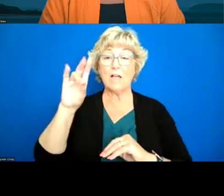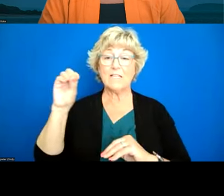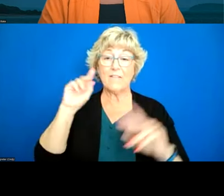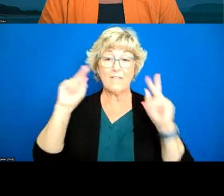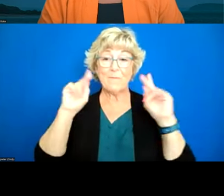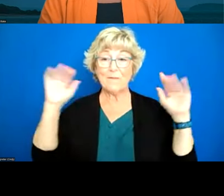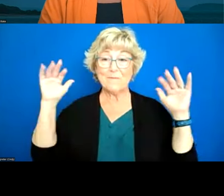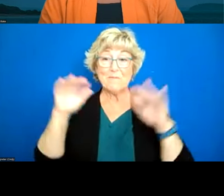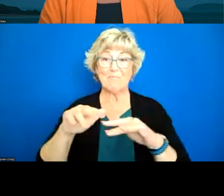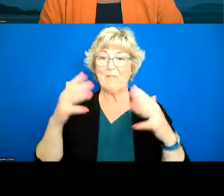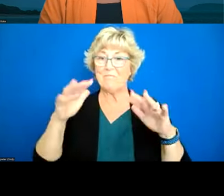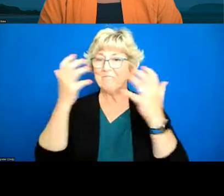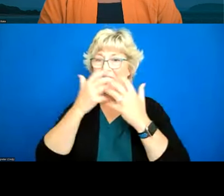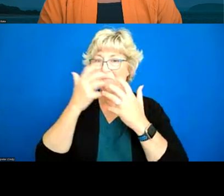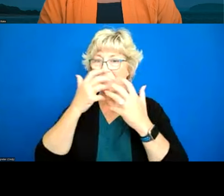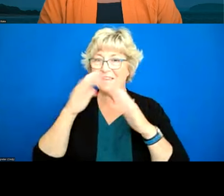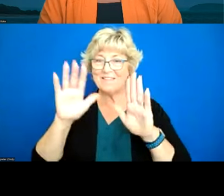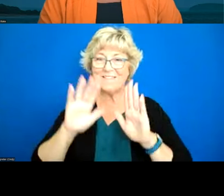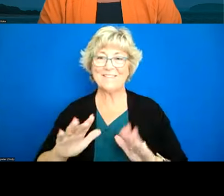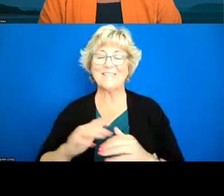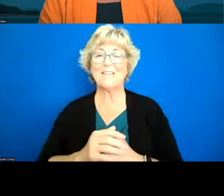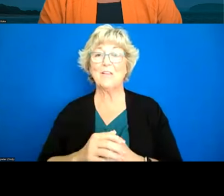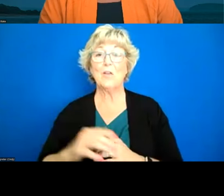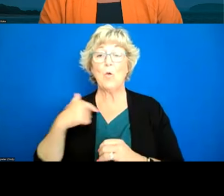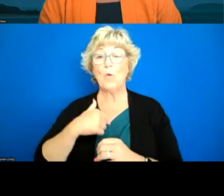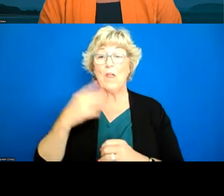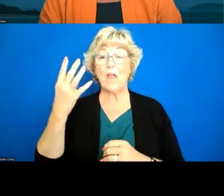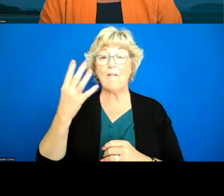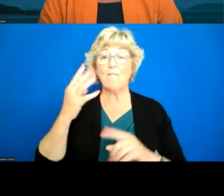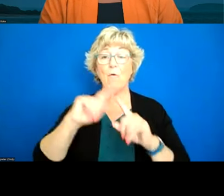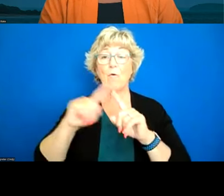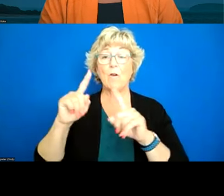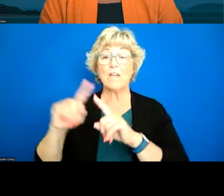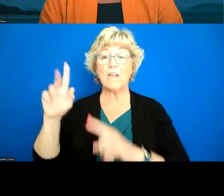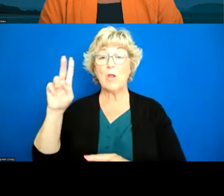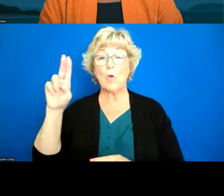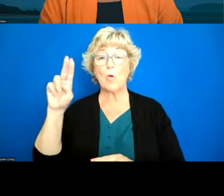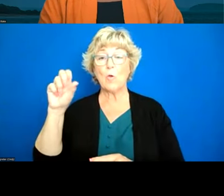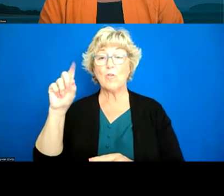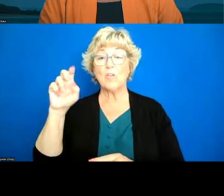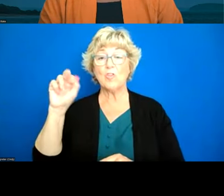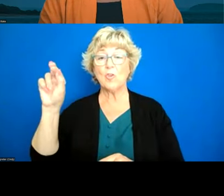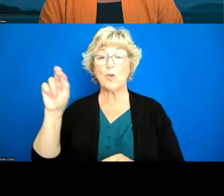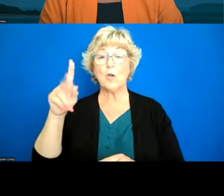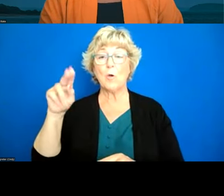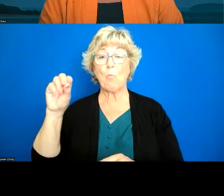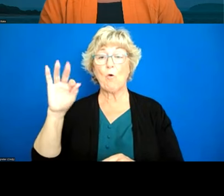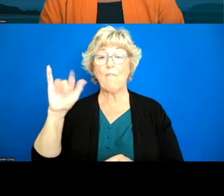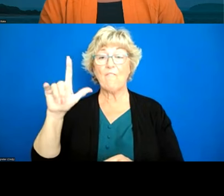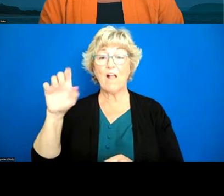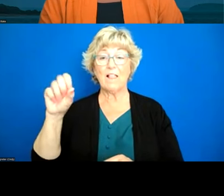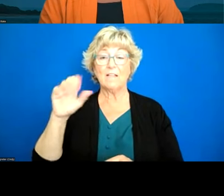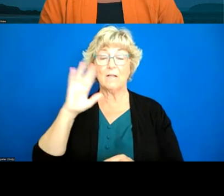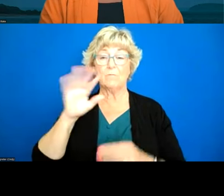and during that town hall we developed four different user profiles which i'll get into in just a few slides